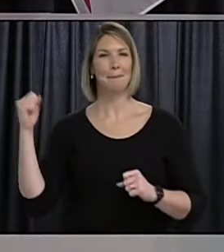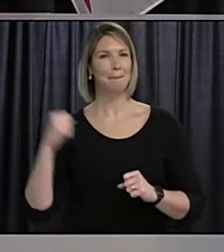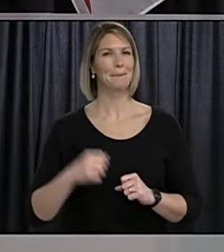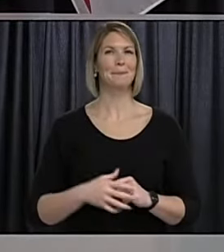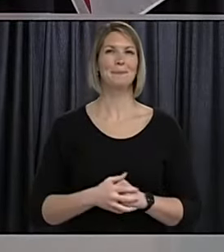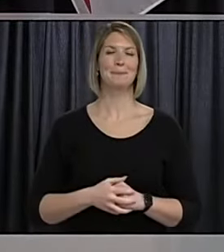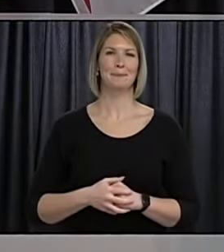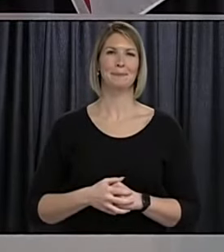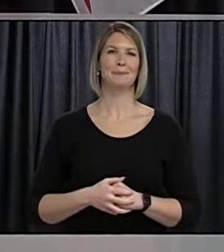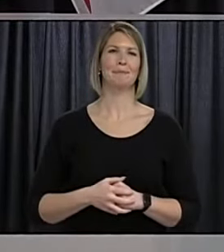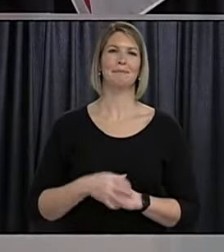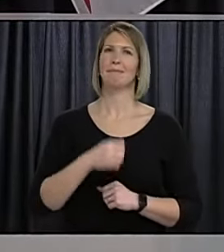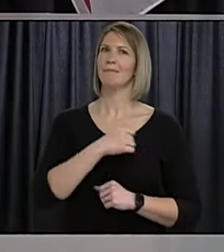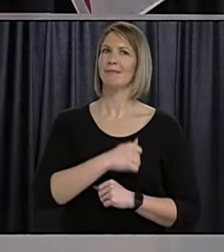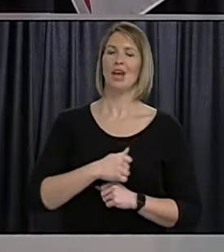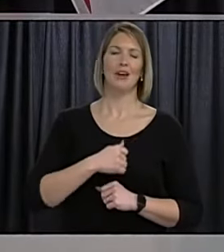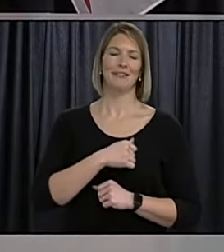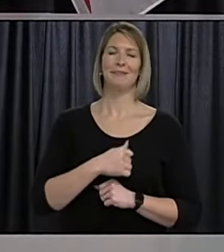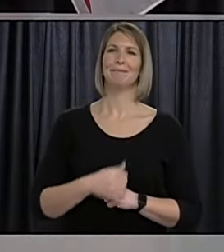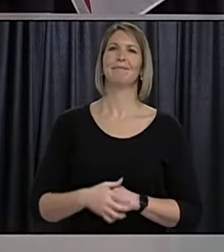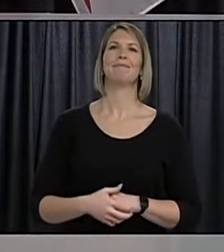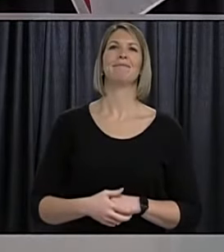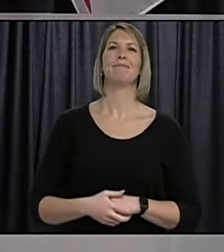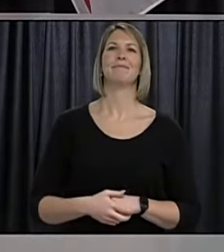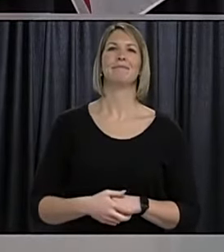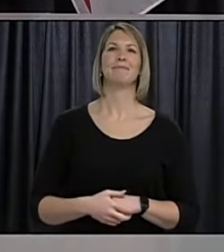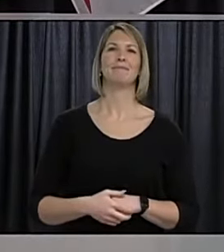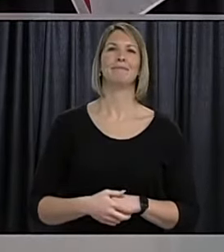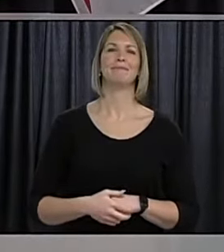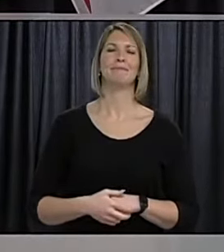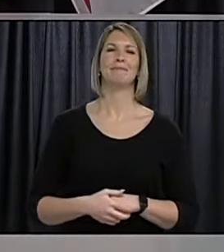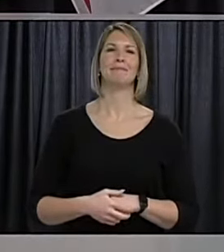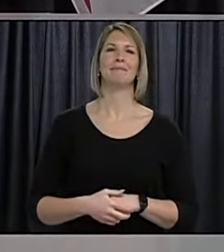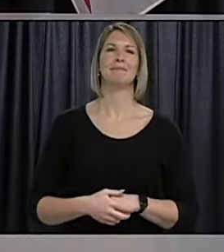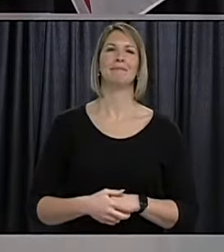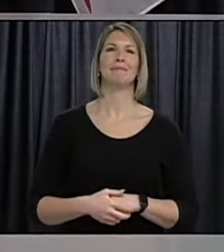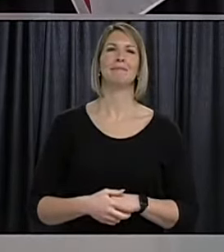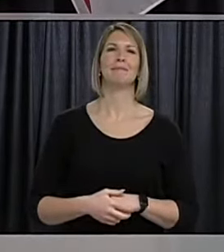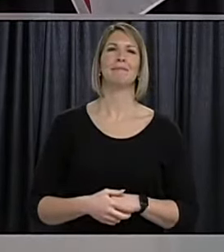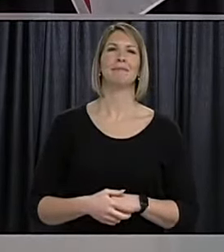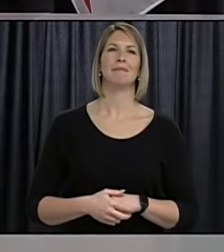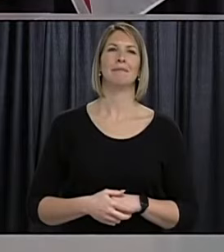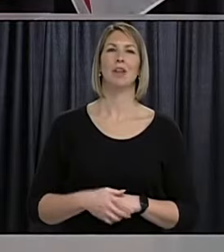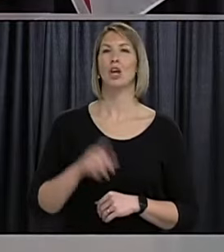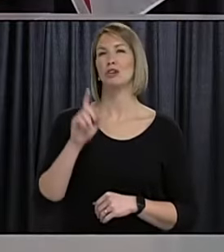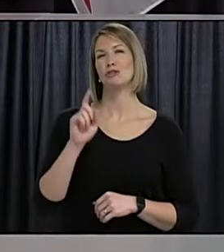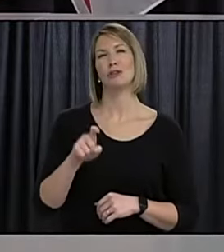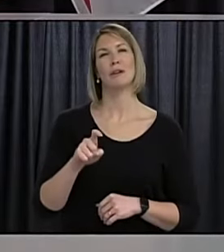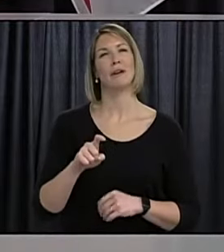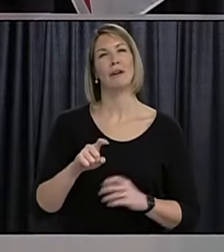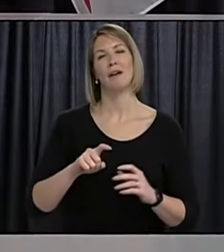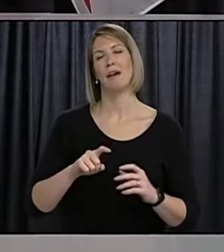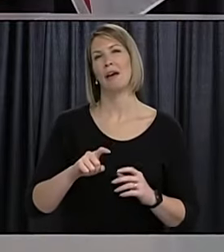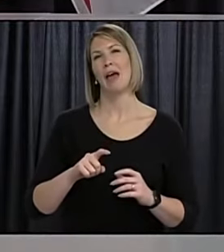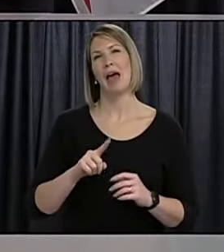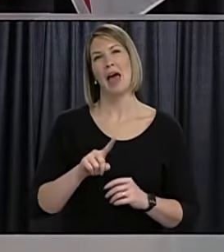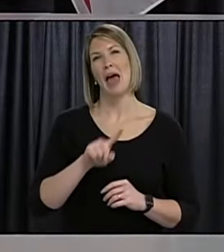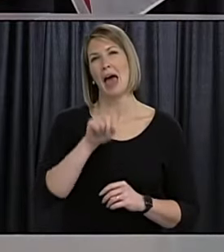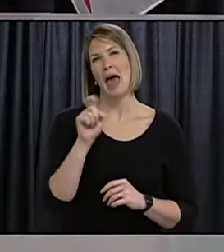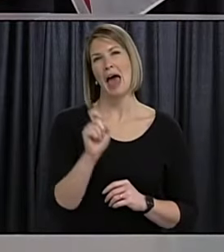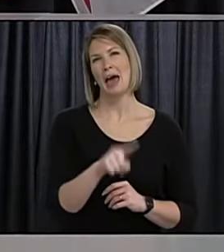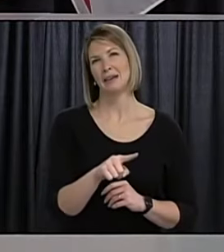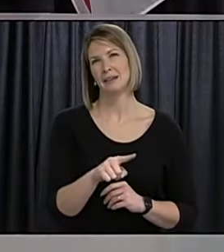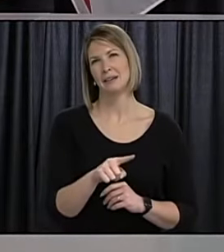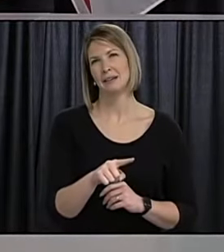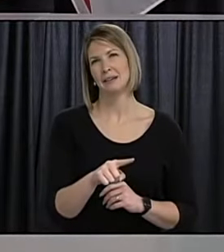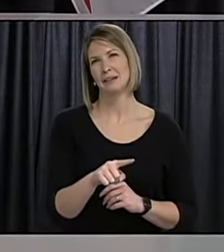sorry um i this is a question that i could have asked right from the beginning but i'm not sure why the 20